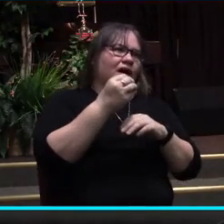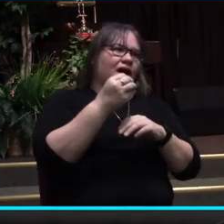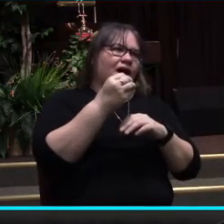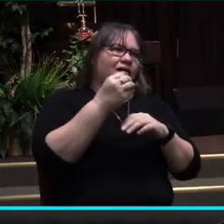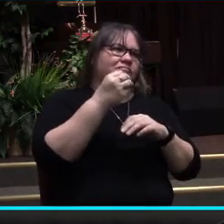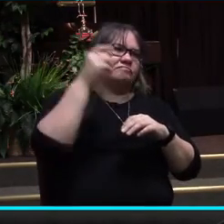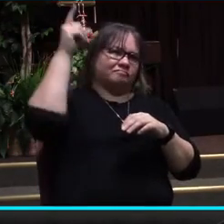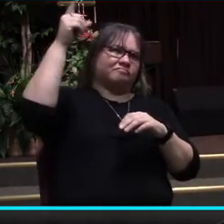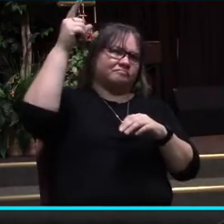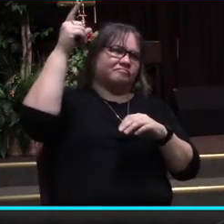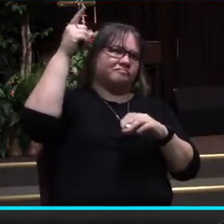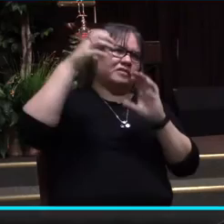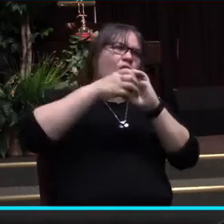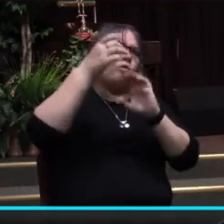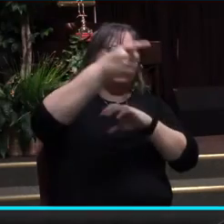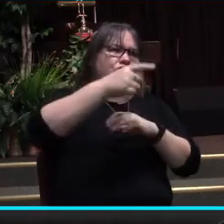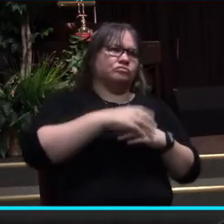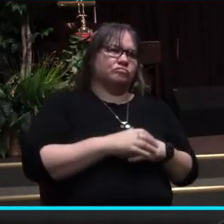creation.